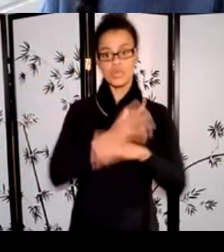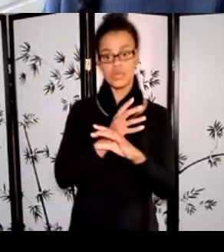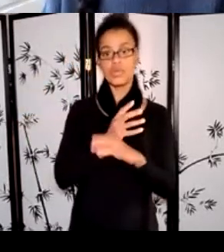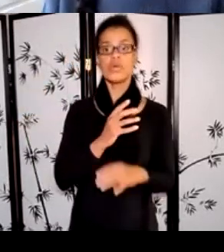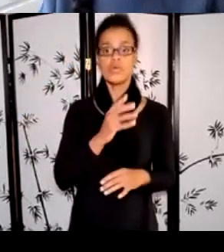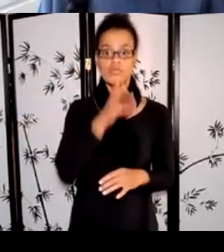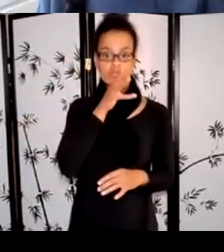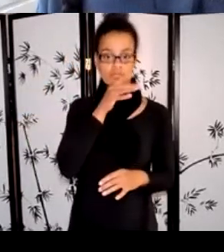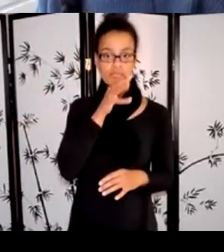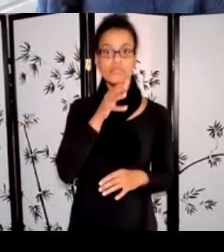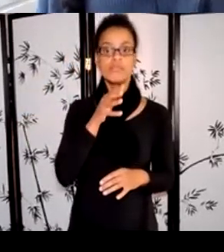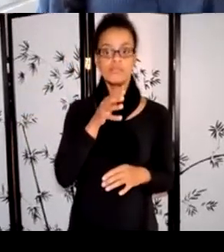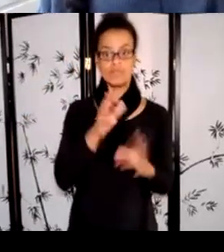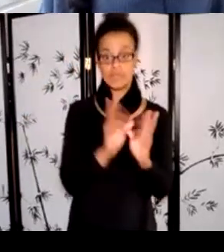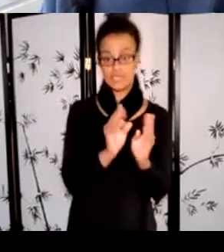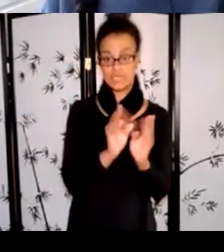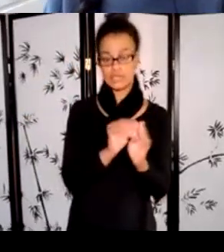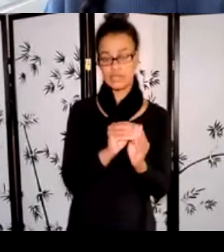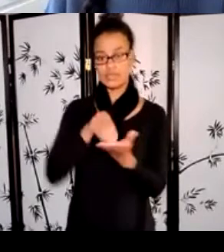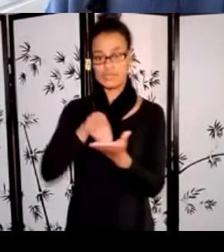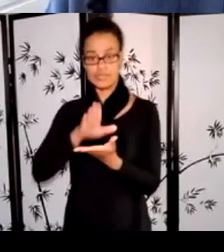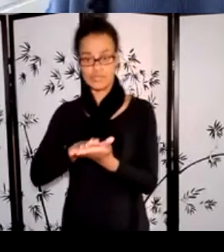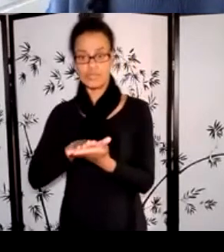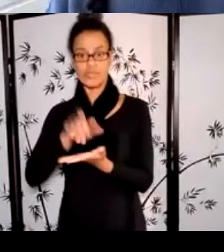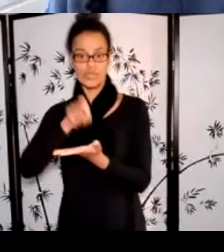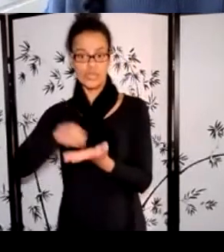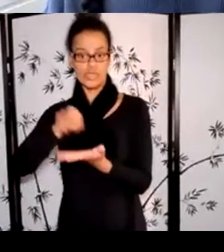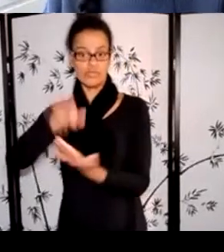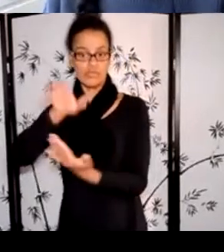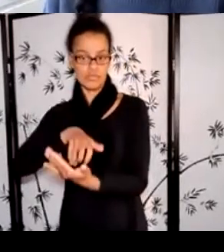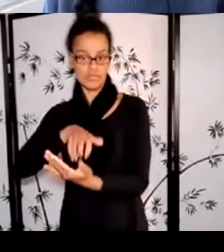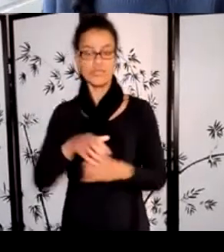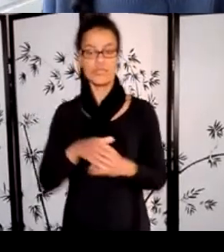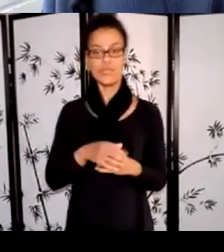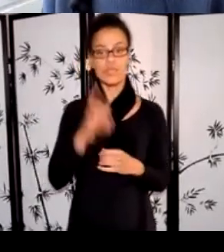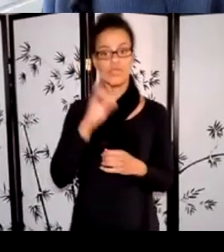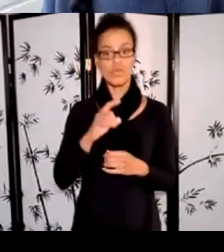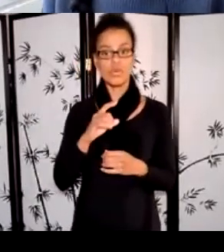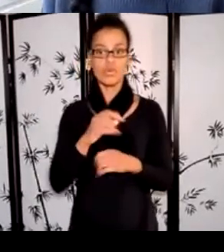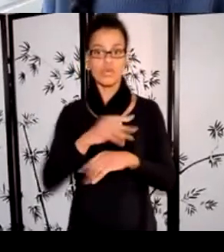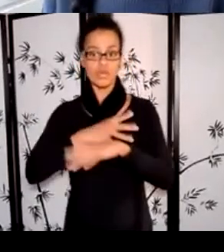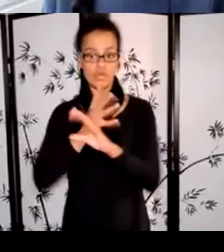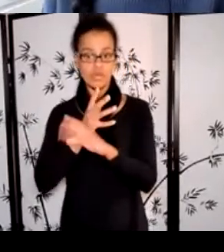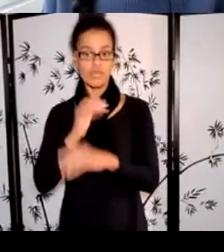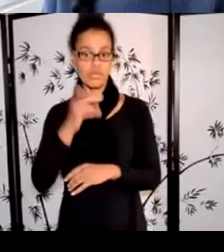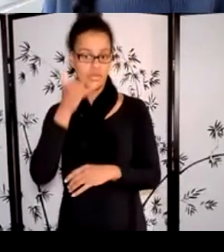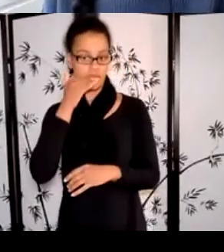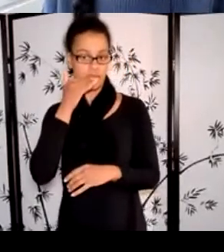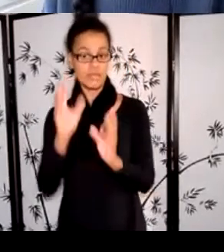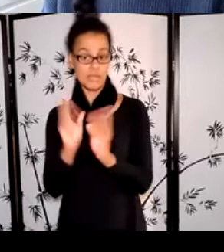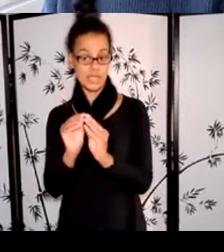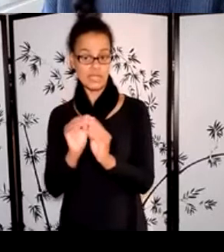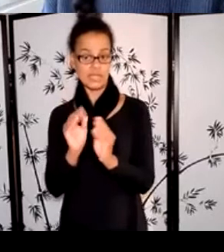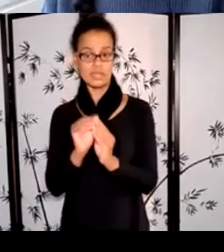a written document, language interpretation for phone or video meetings, video or audio